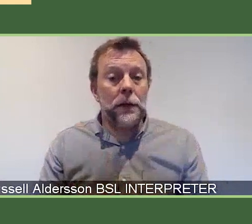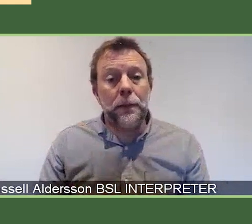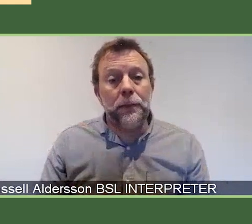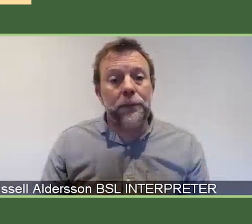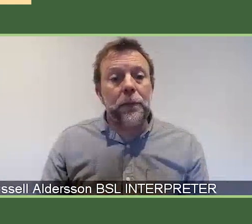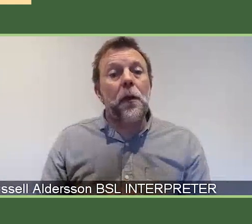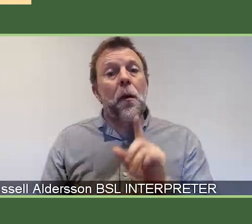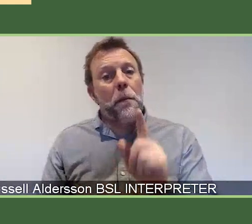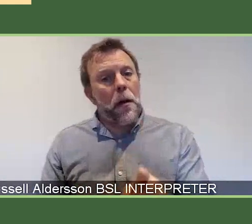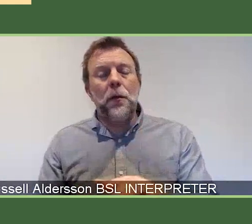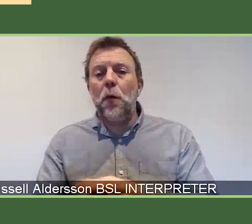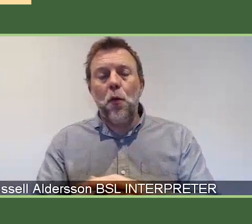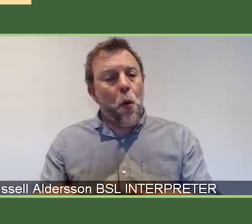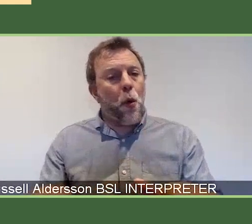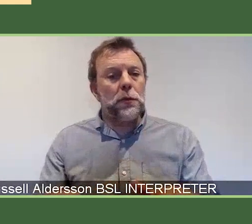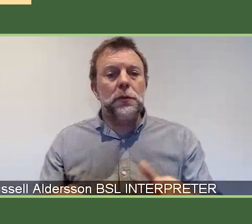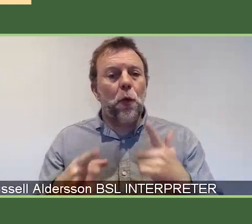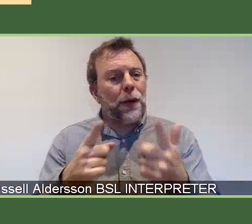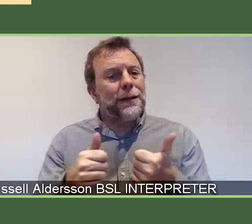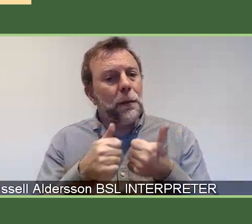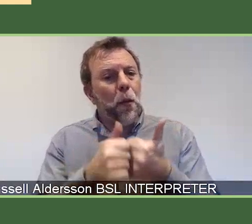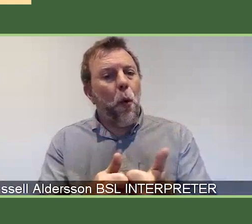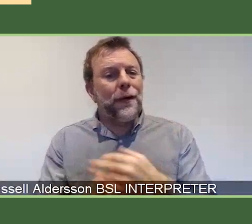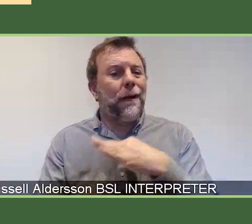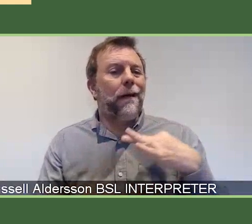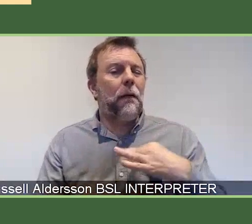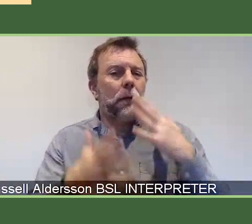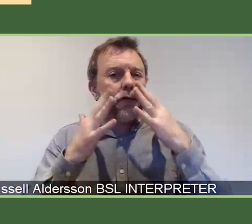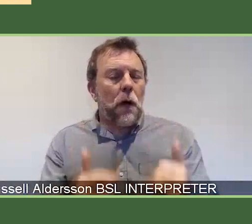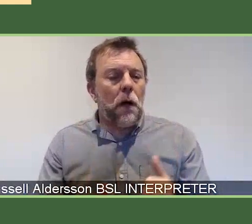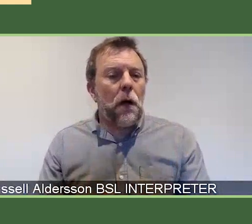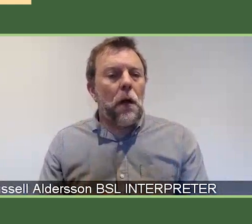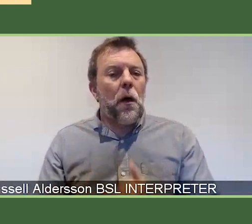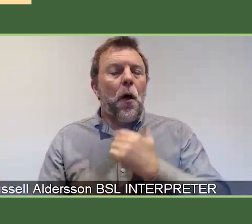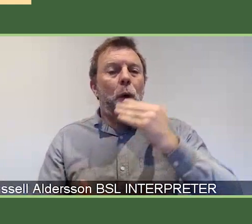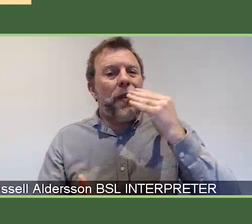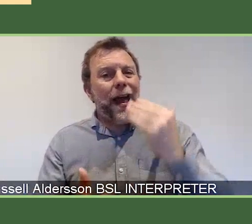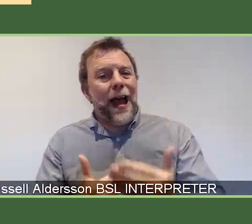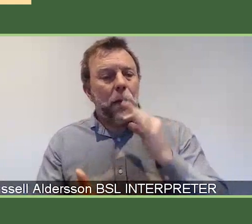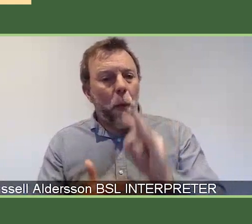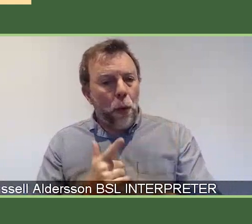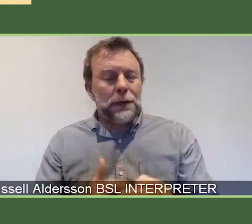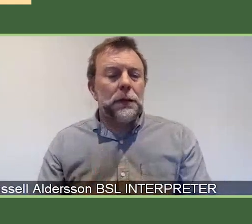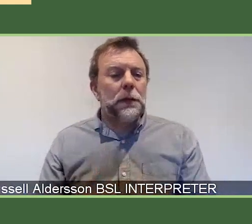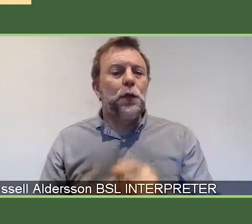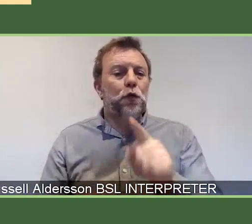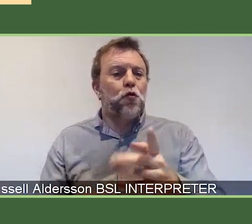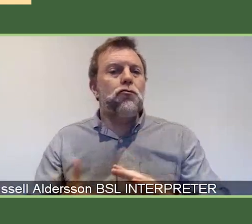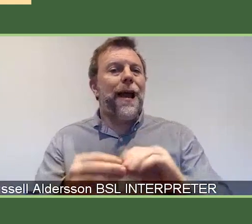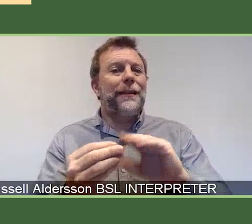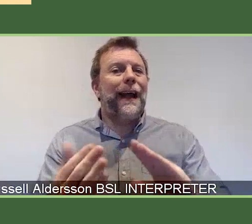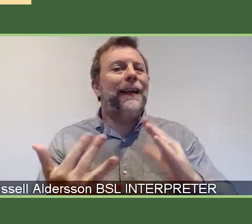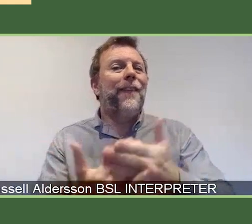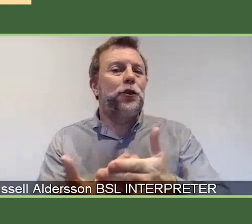we will not be looking for clinical trials with an end point, which is to create an intervention in